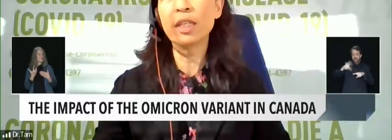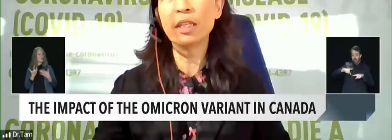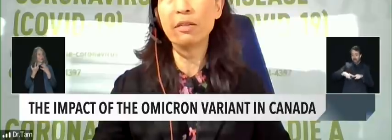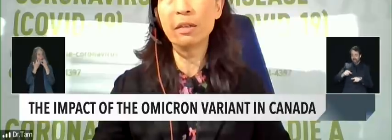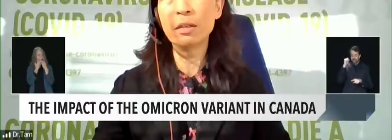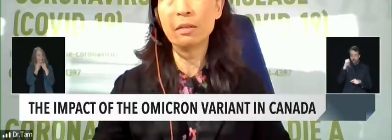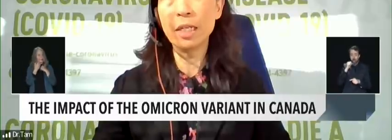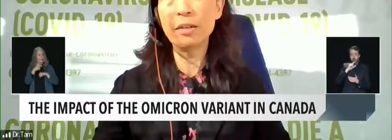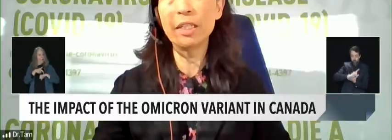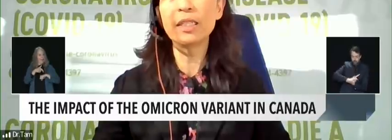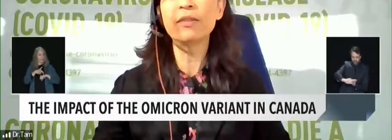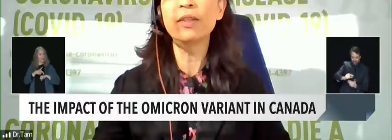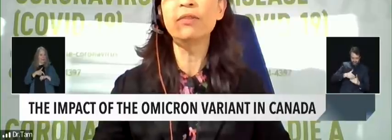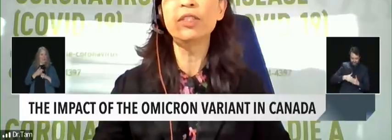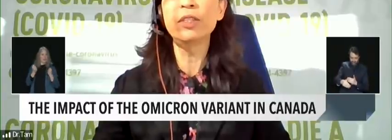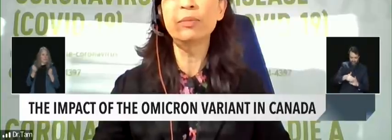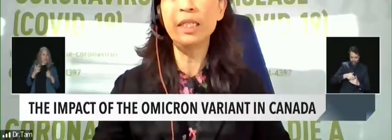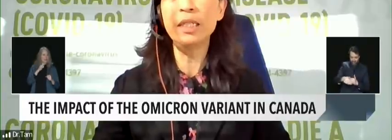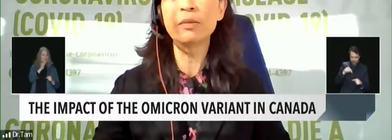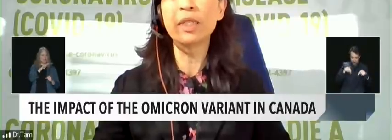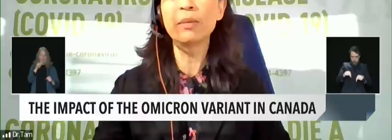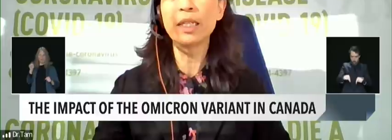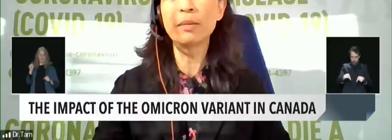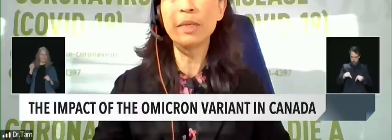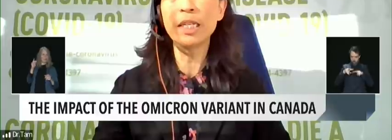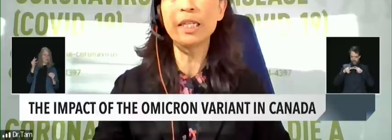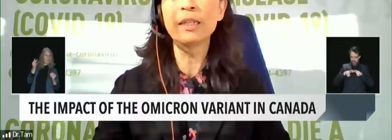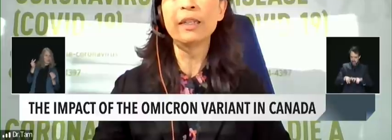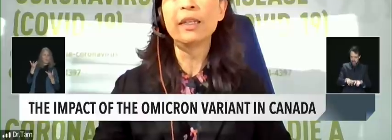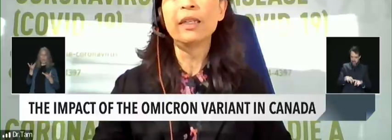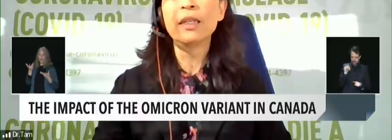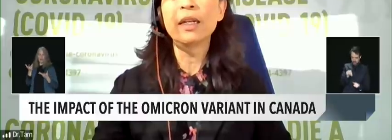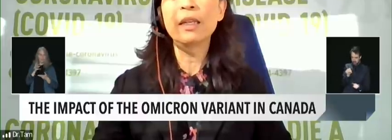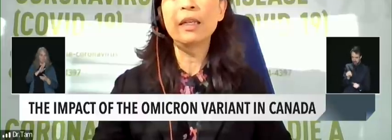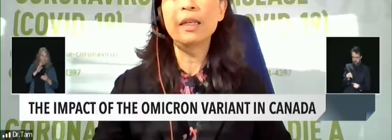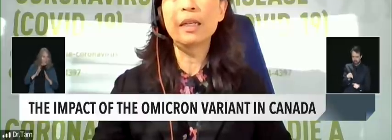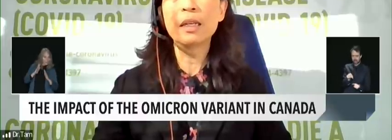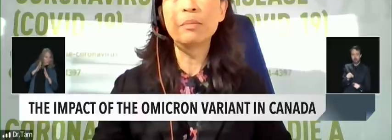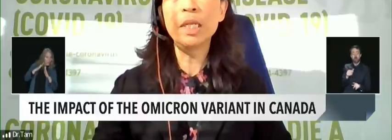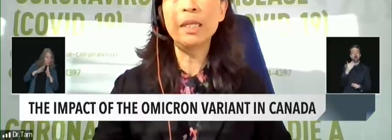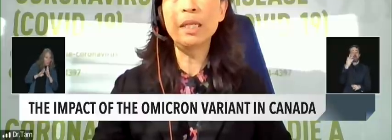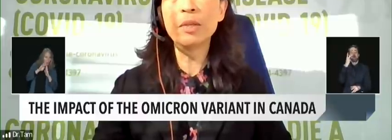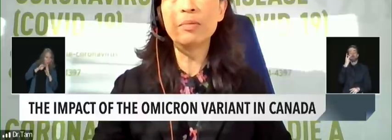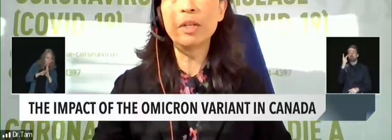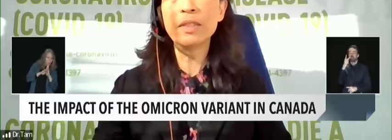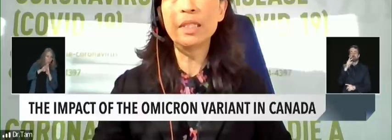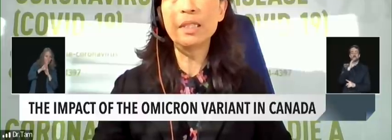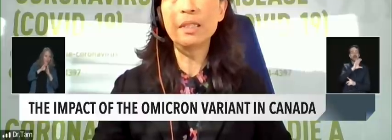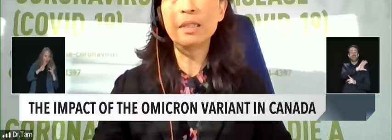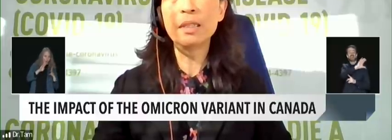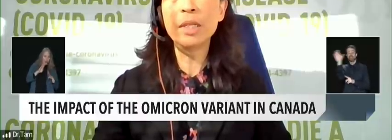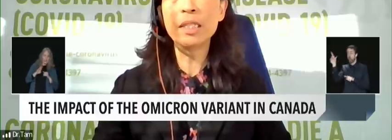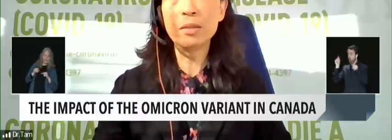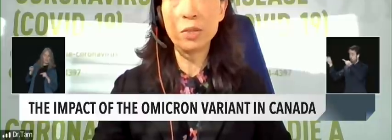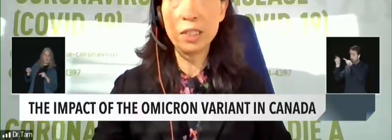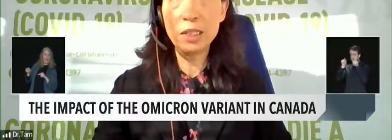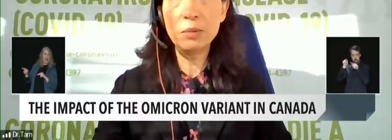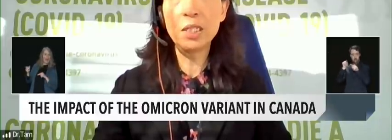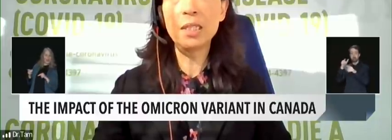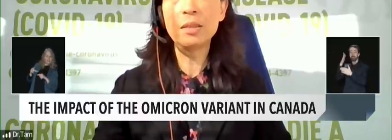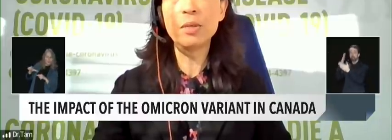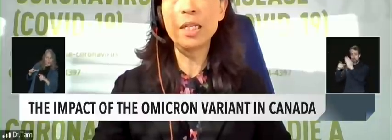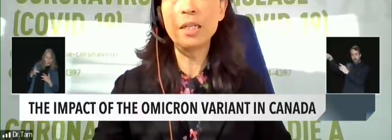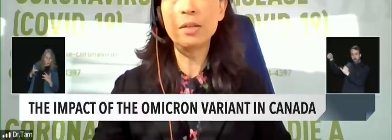in certain local areas have they reached a peak? What about Quebec? I think a number of provinces the biggest